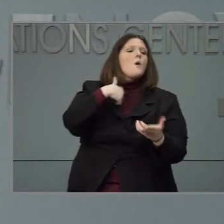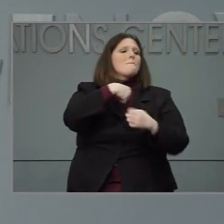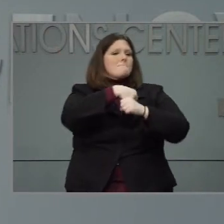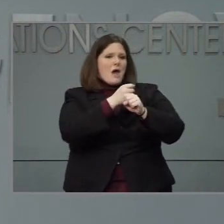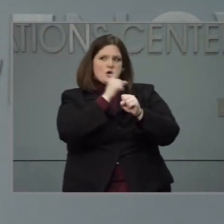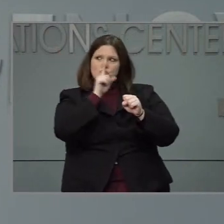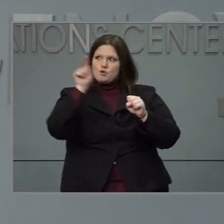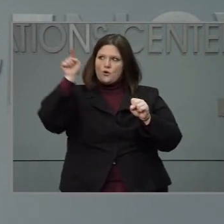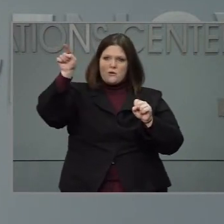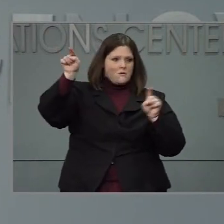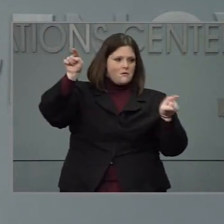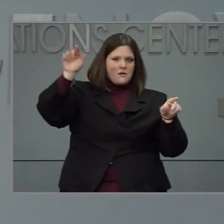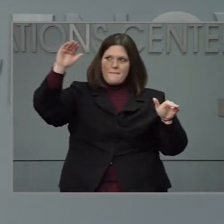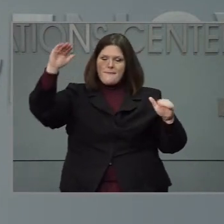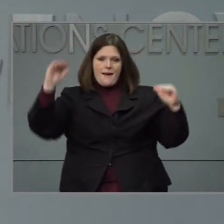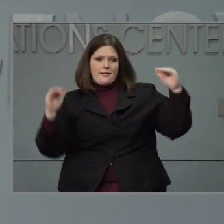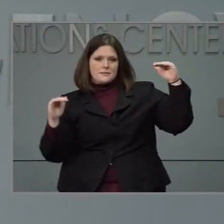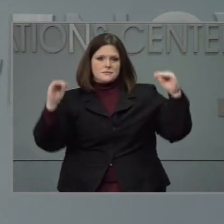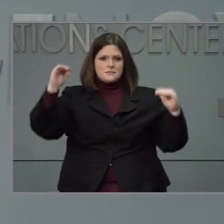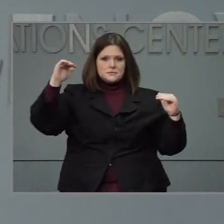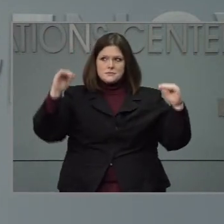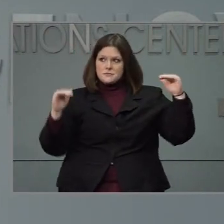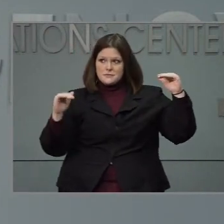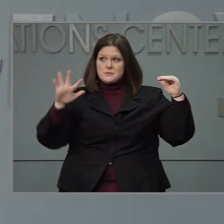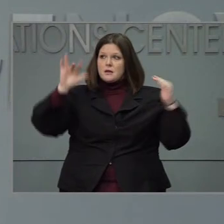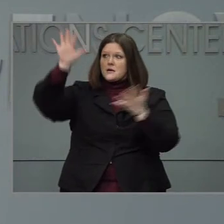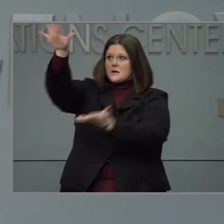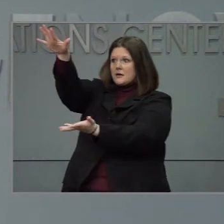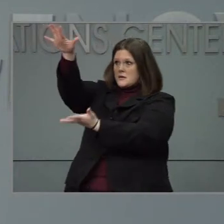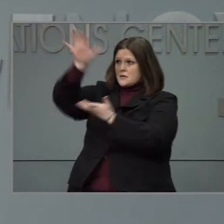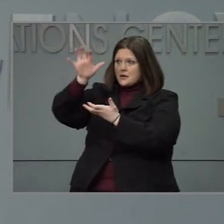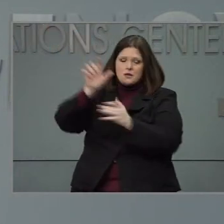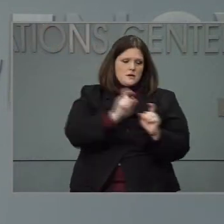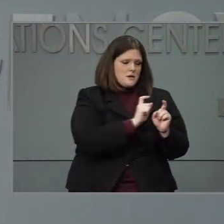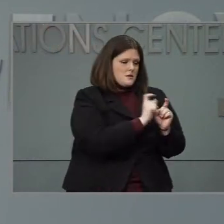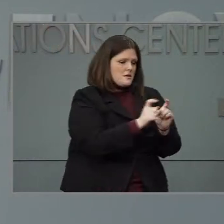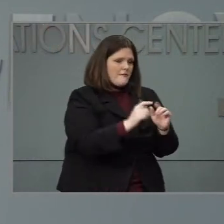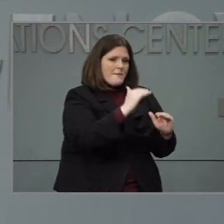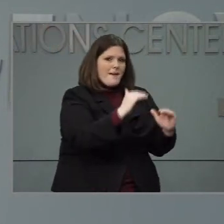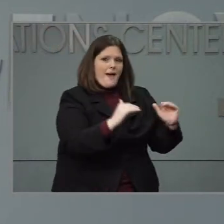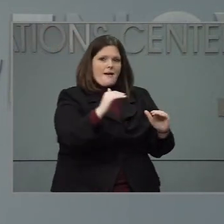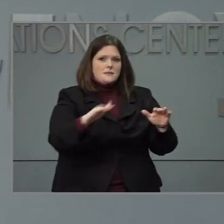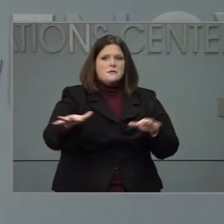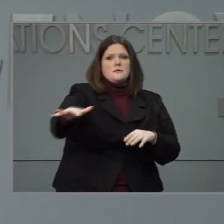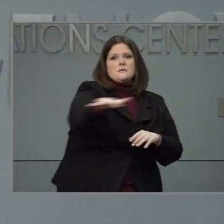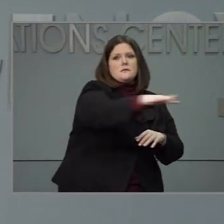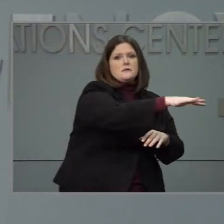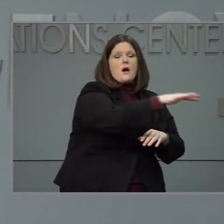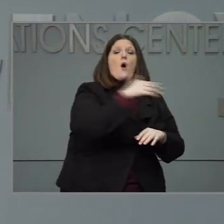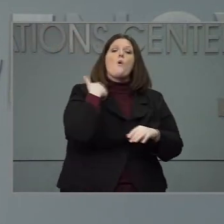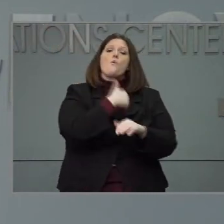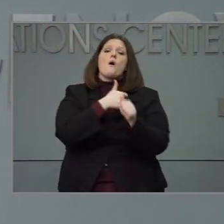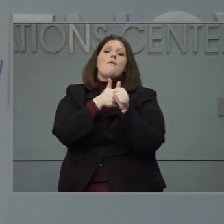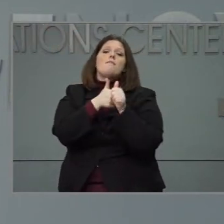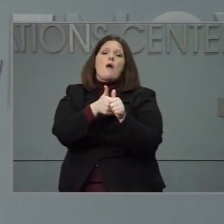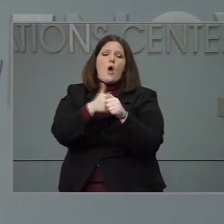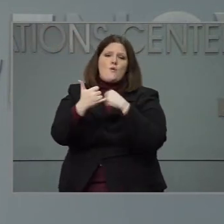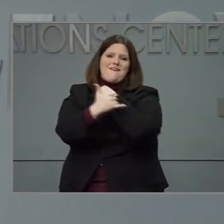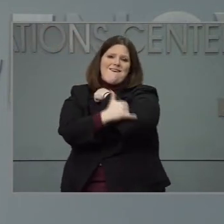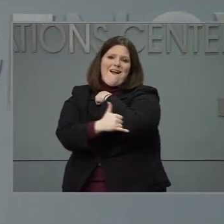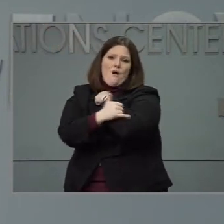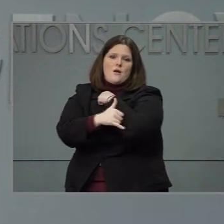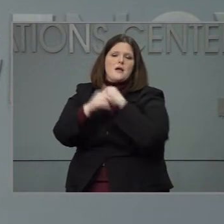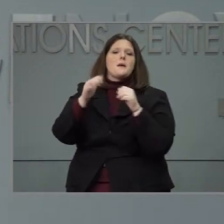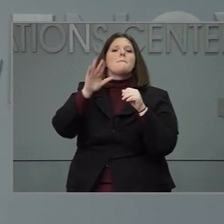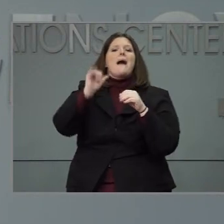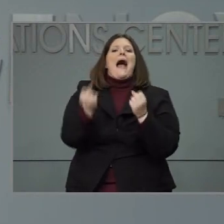balance those doses across our geography. We are trying to balance that by population in the county at this point. So